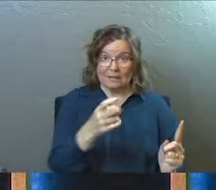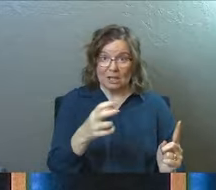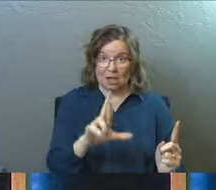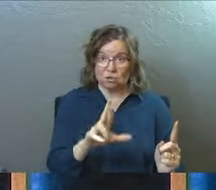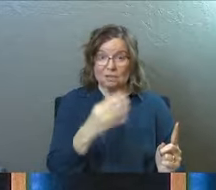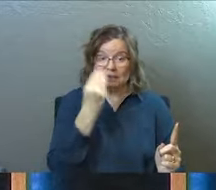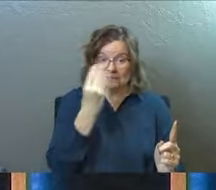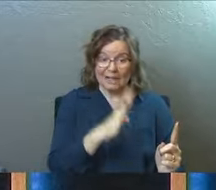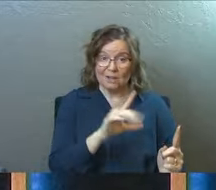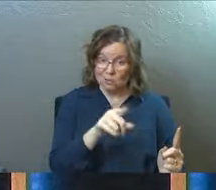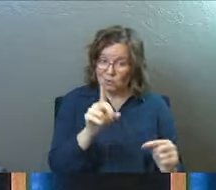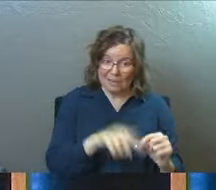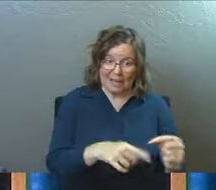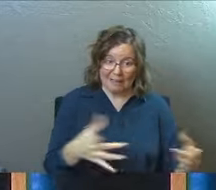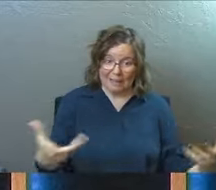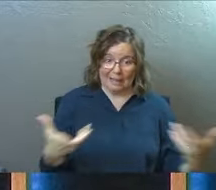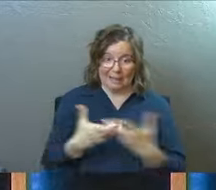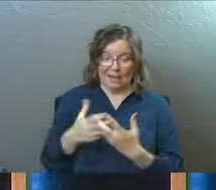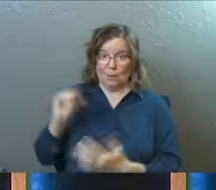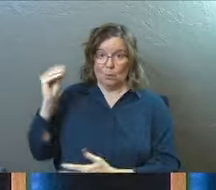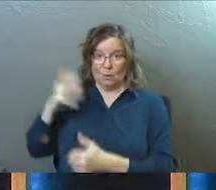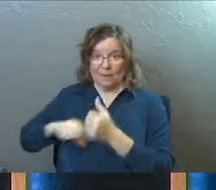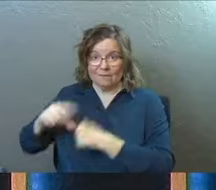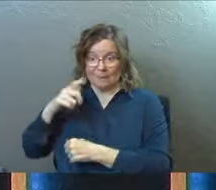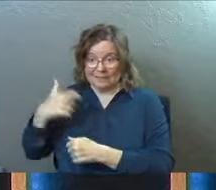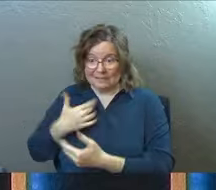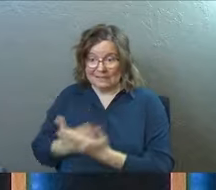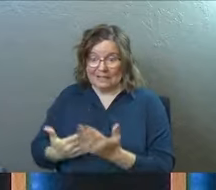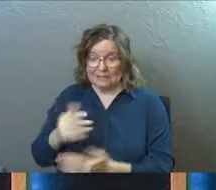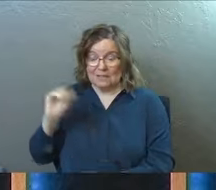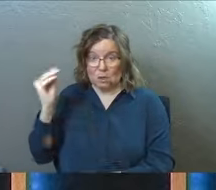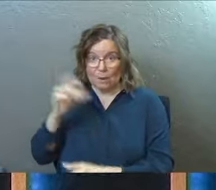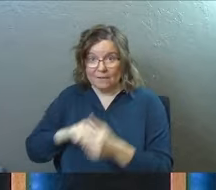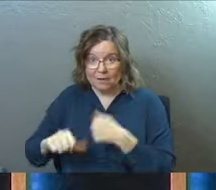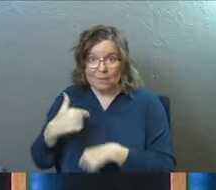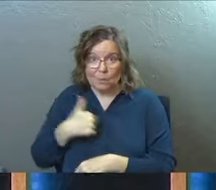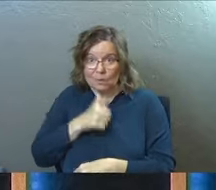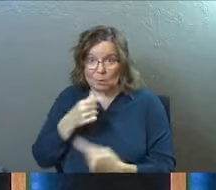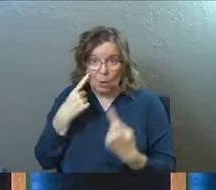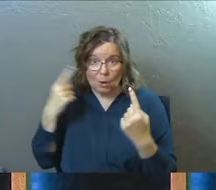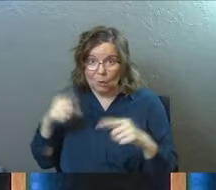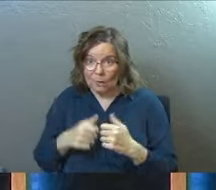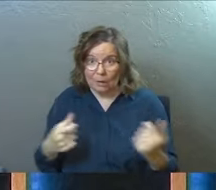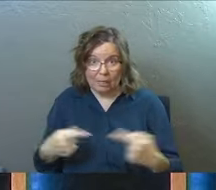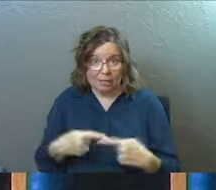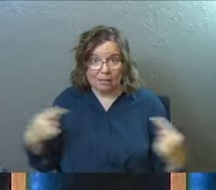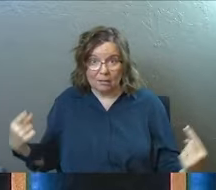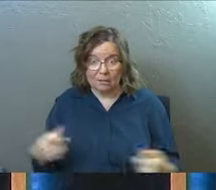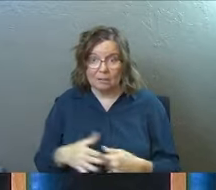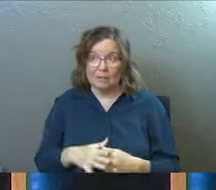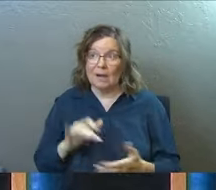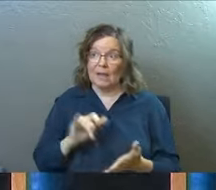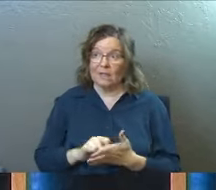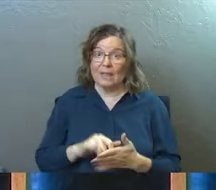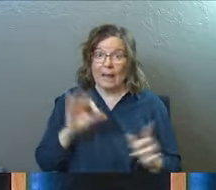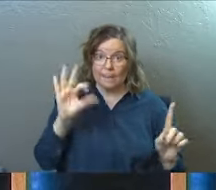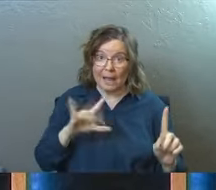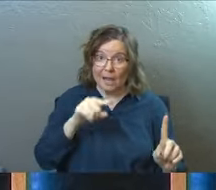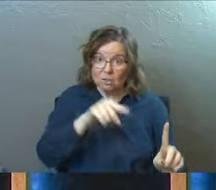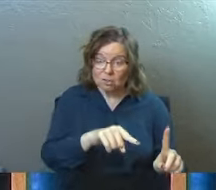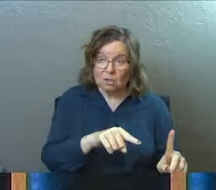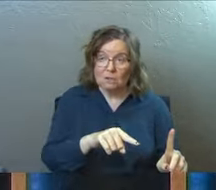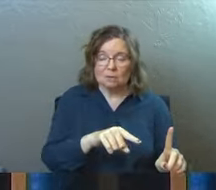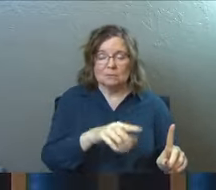elderships and said, you can't be aligned with Grace Fellowship because there's some things at Grace Fellowship that we don't agree with. And that pastor,